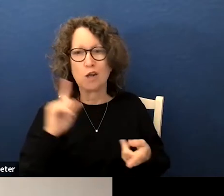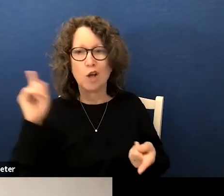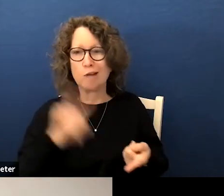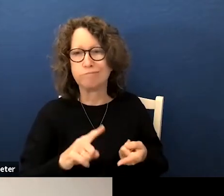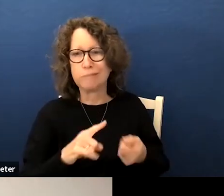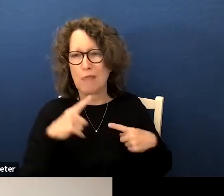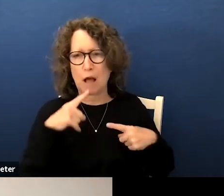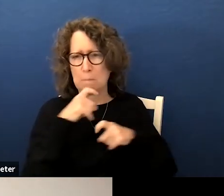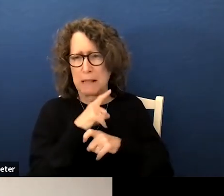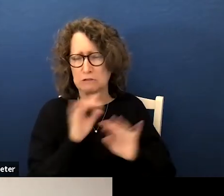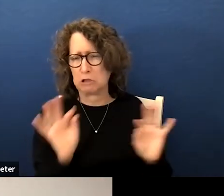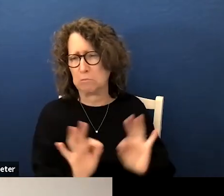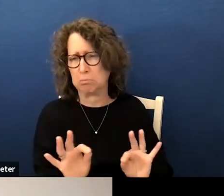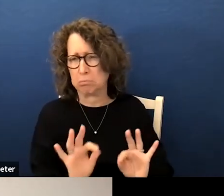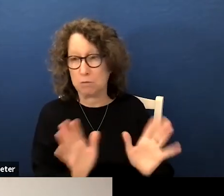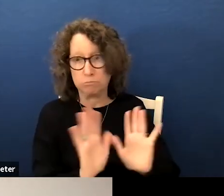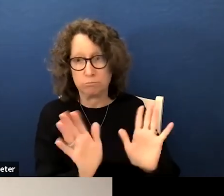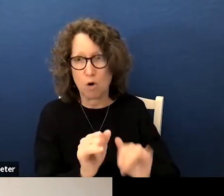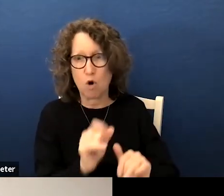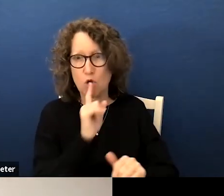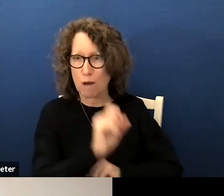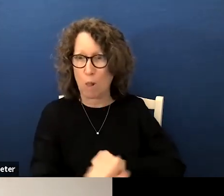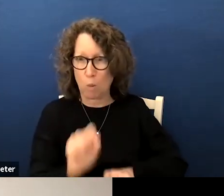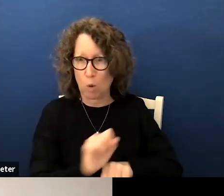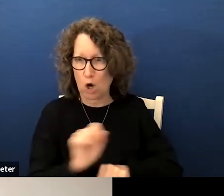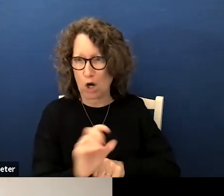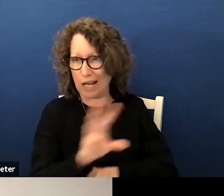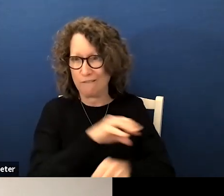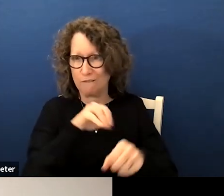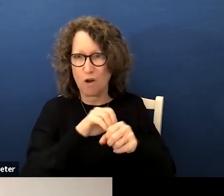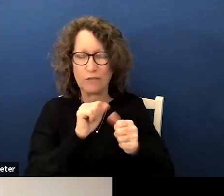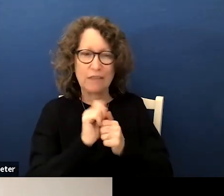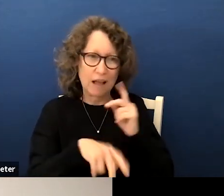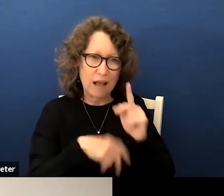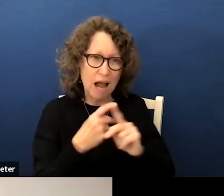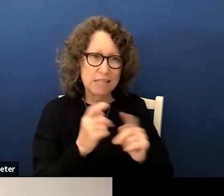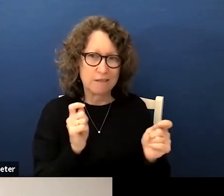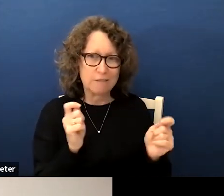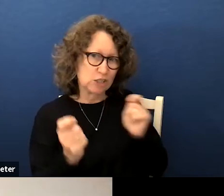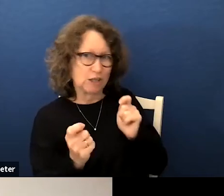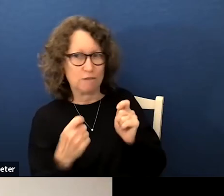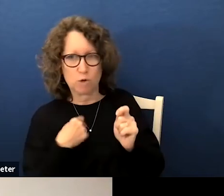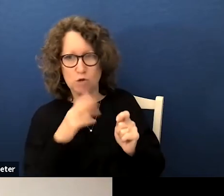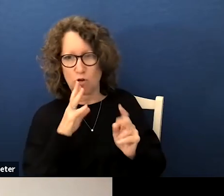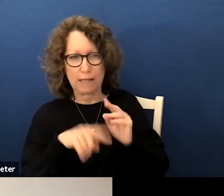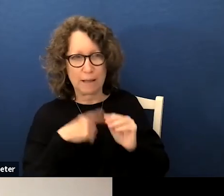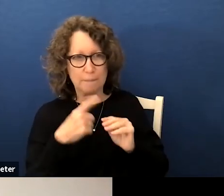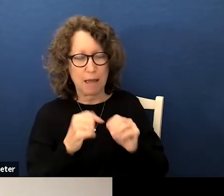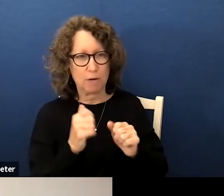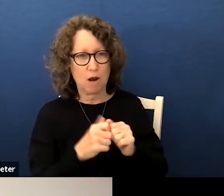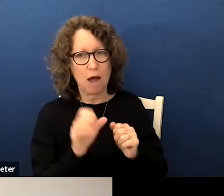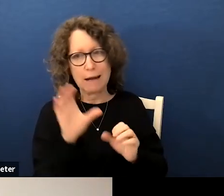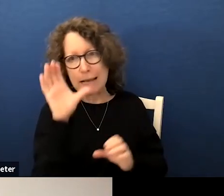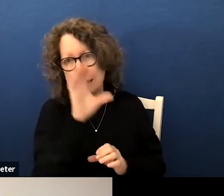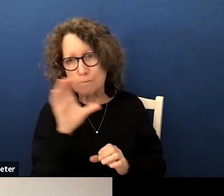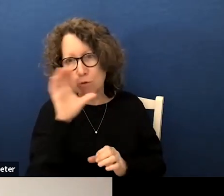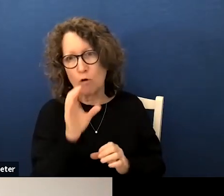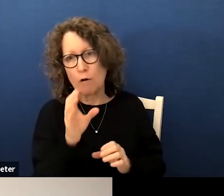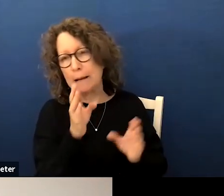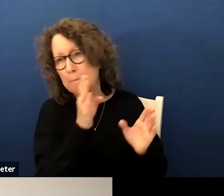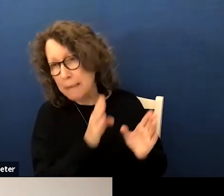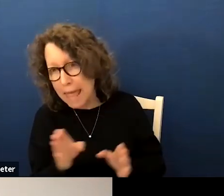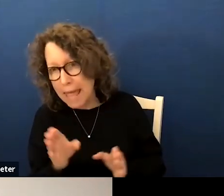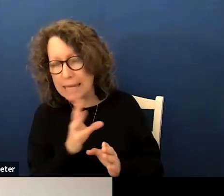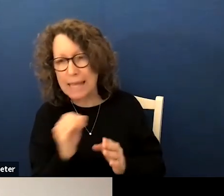complexity or or the real work involved in the kinds of shifts we're talking about exploring planning for